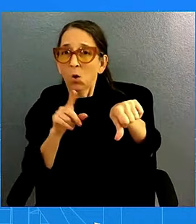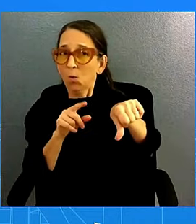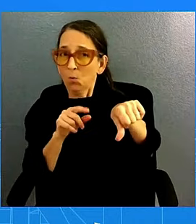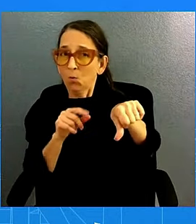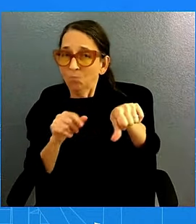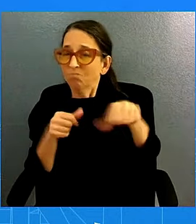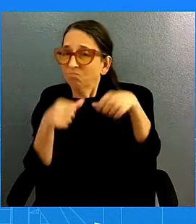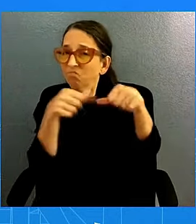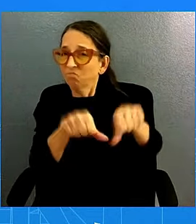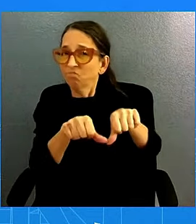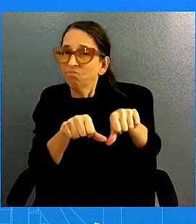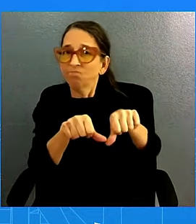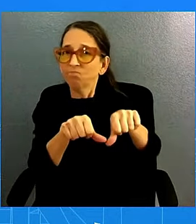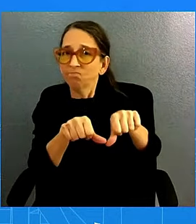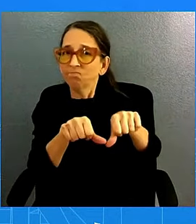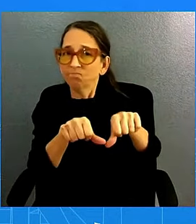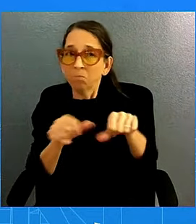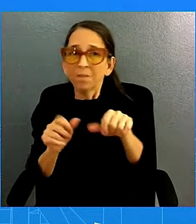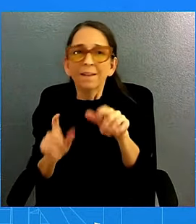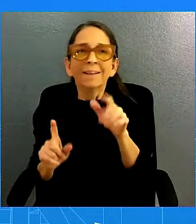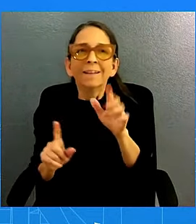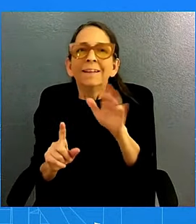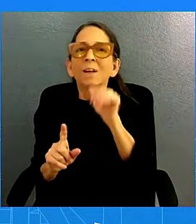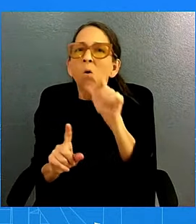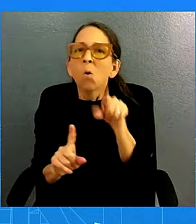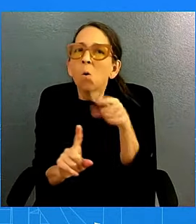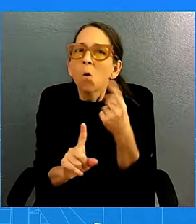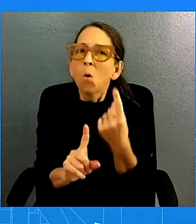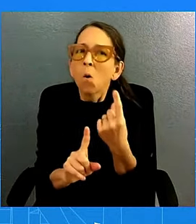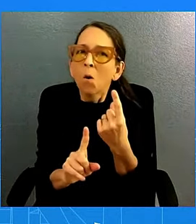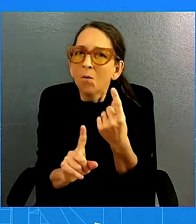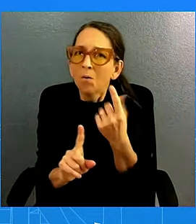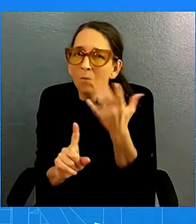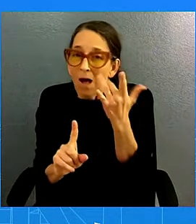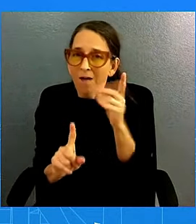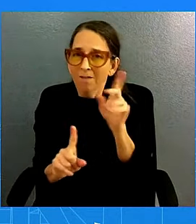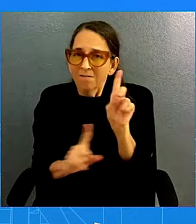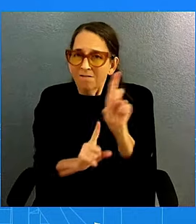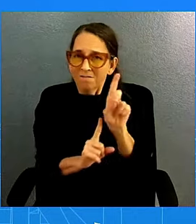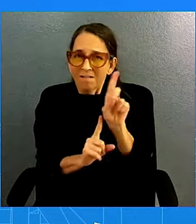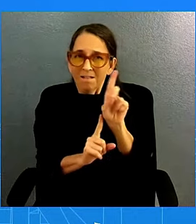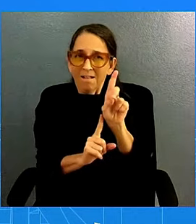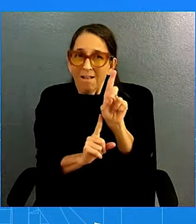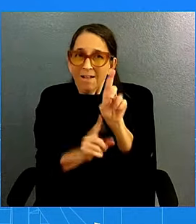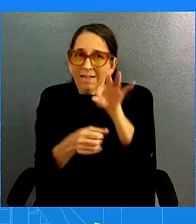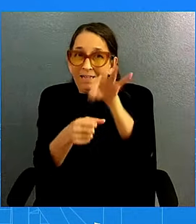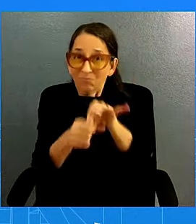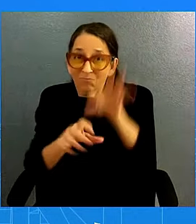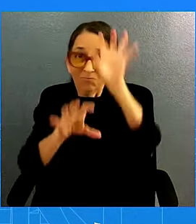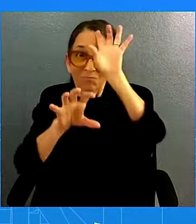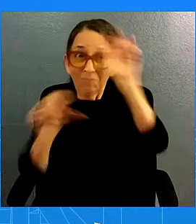a Democratic-elect president. You heard that from the judges who were,